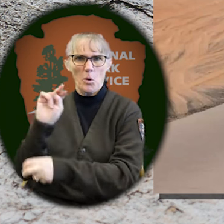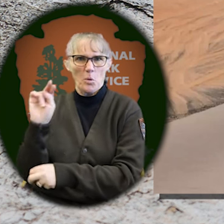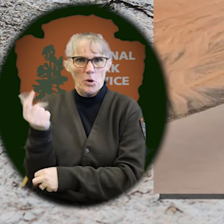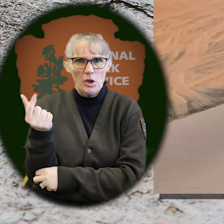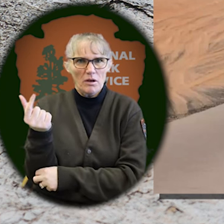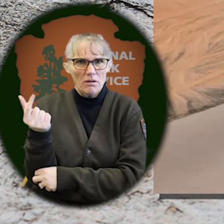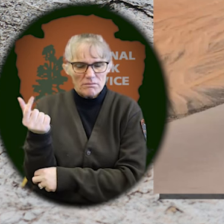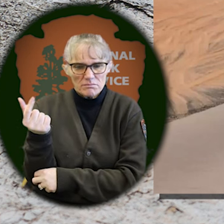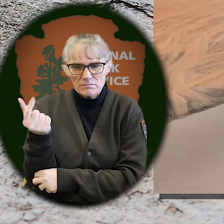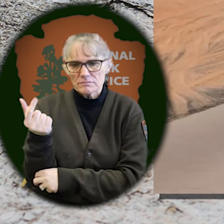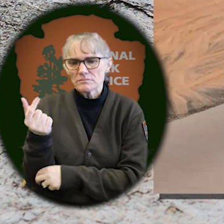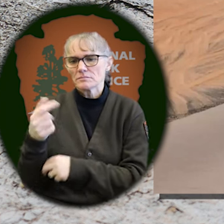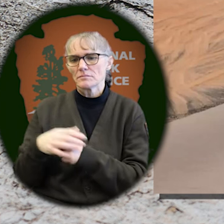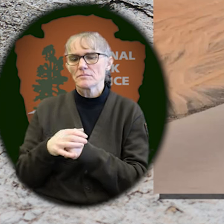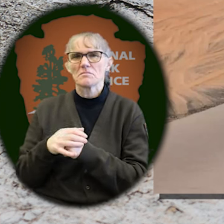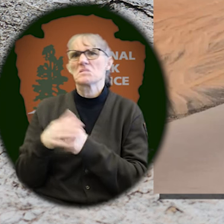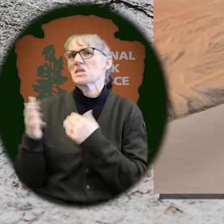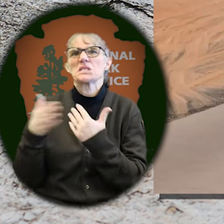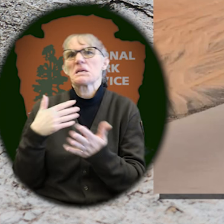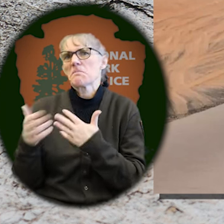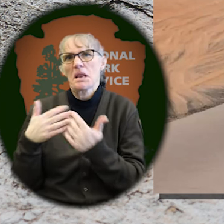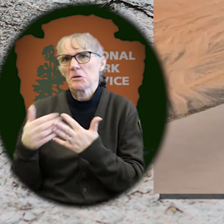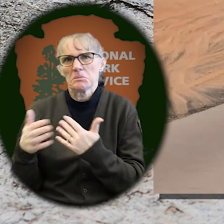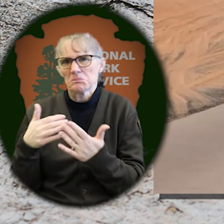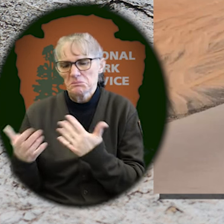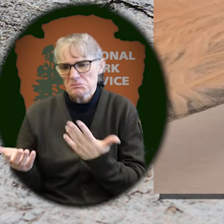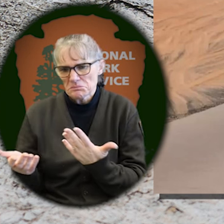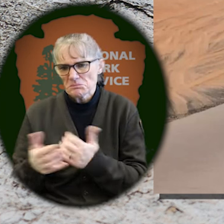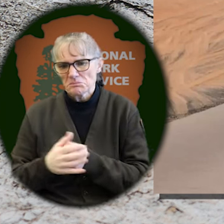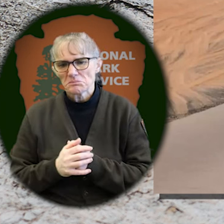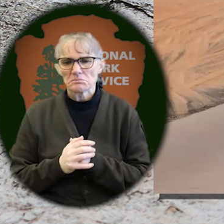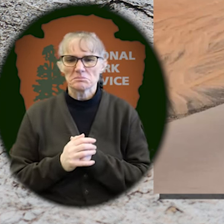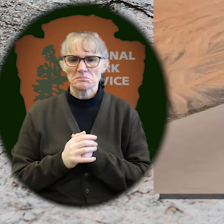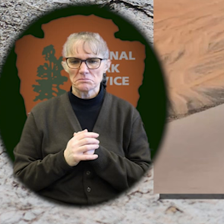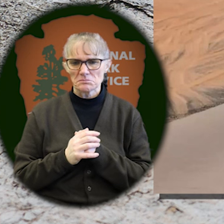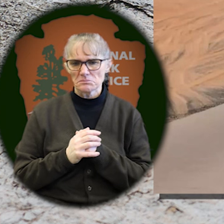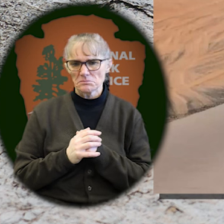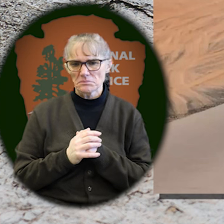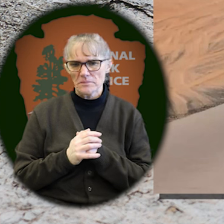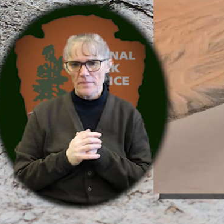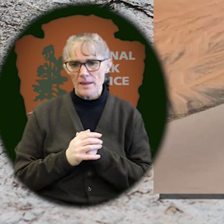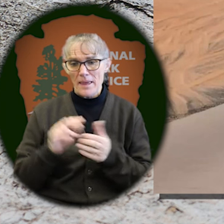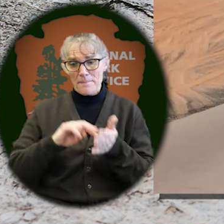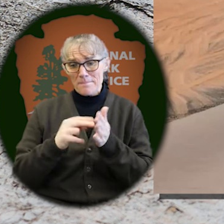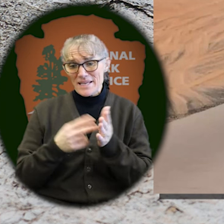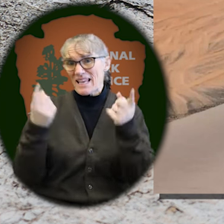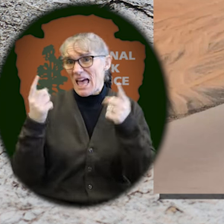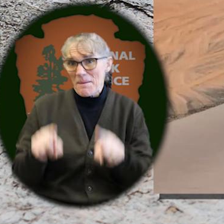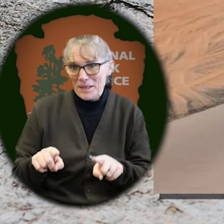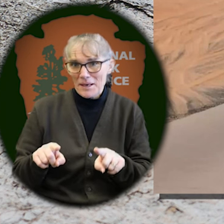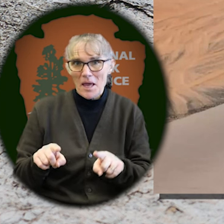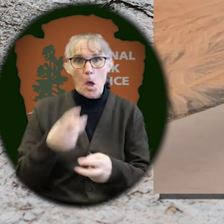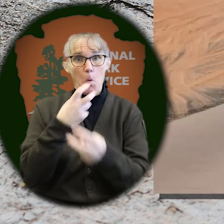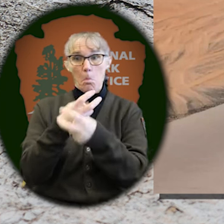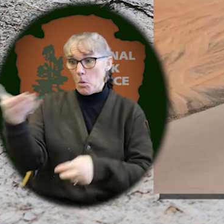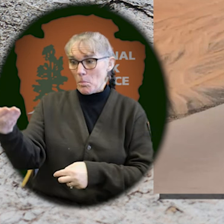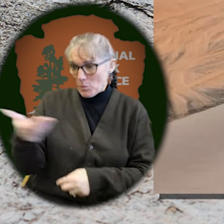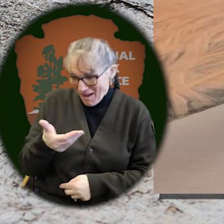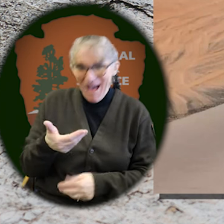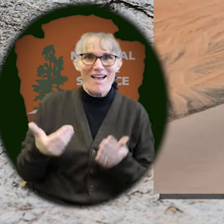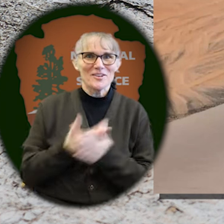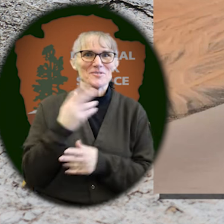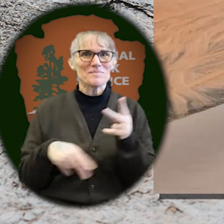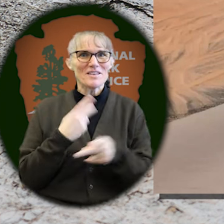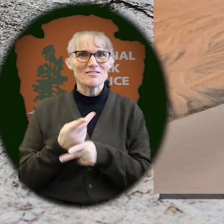terrible fossilization process. So everything was named a new species as they